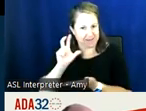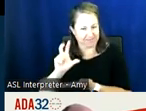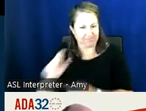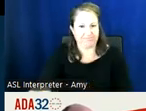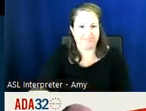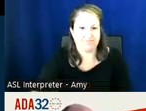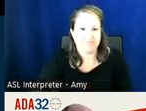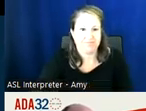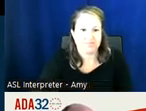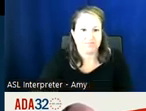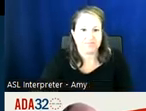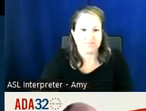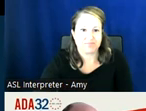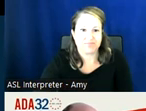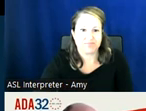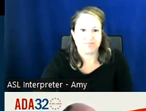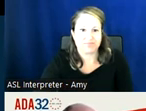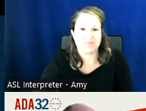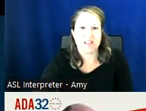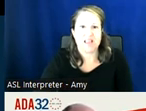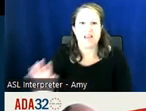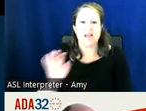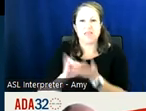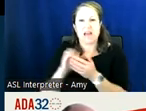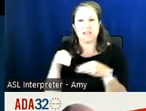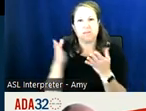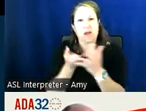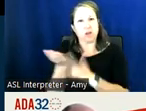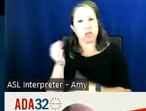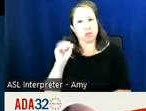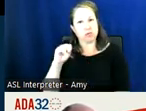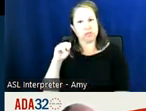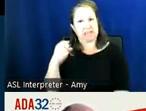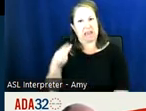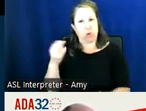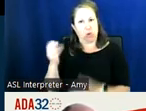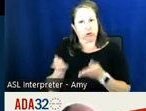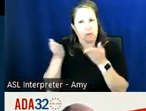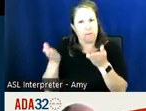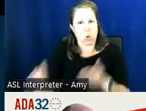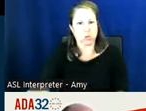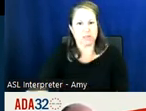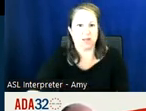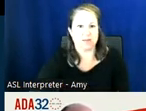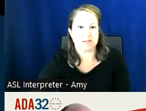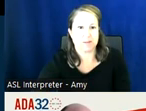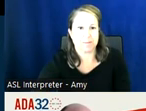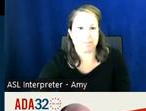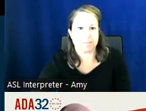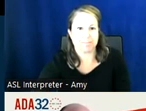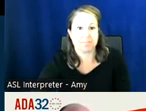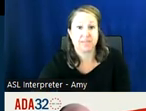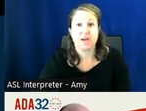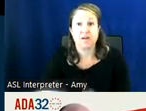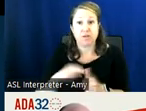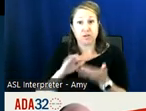provided to the department through stakeholder proposals the first one i wanted to discuss was the community-based adult services